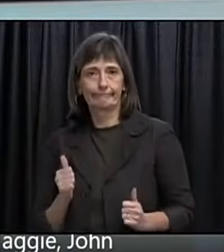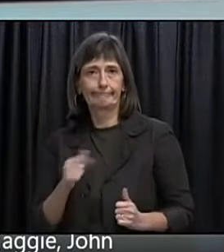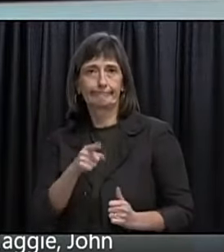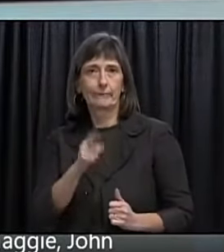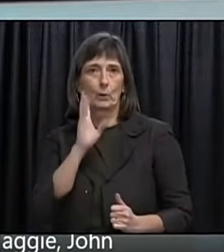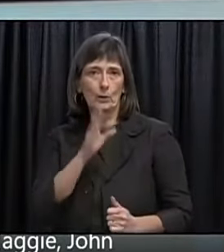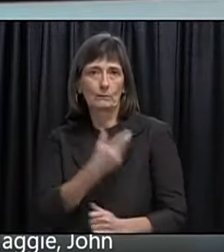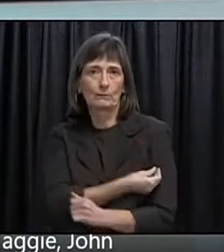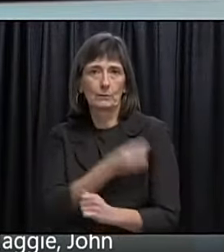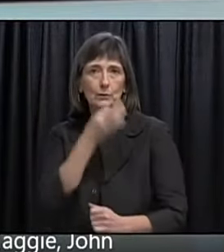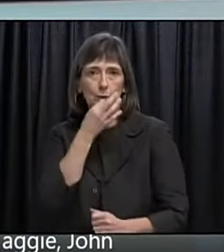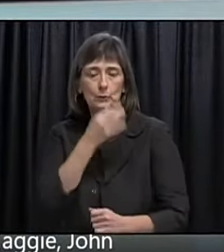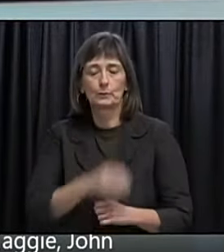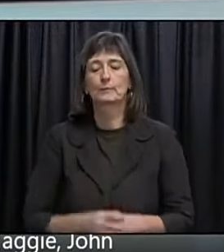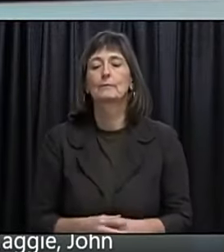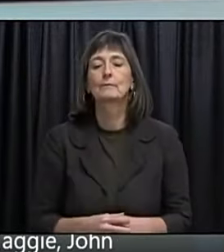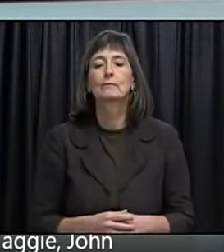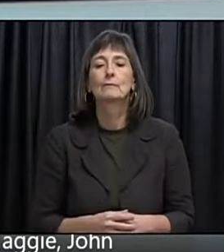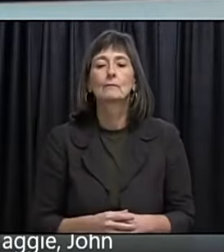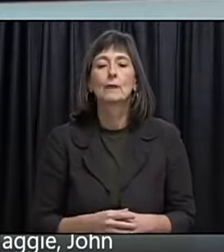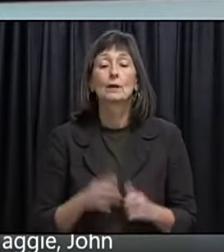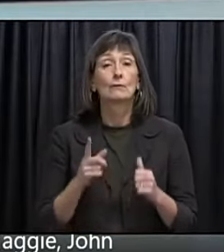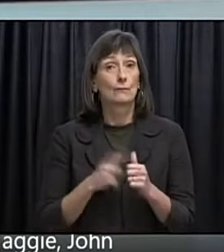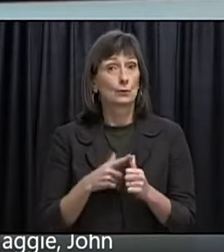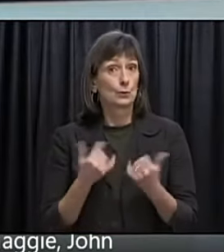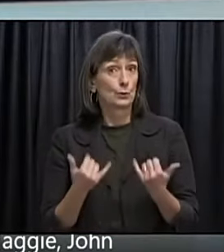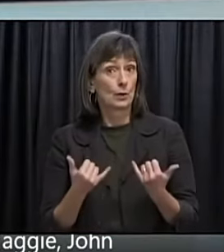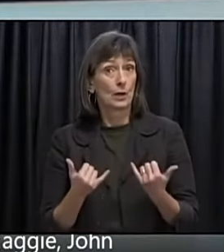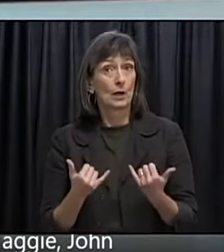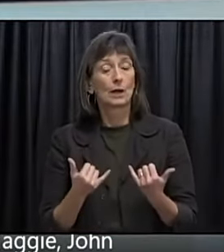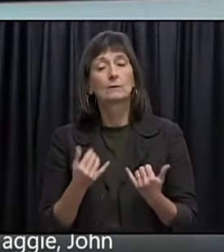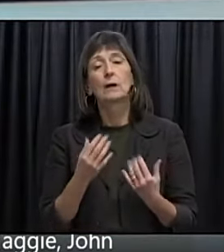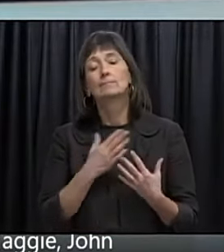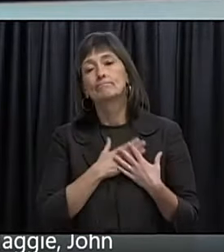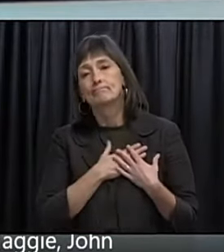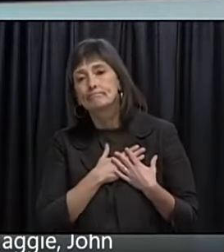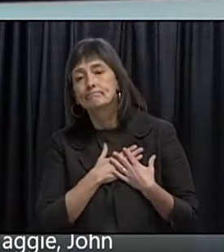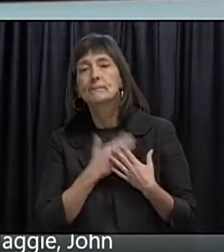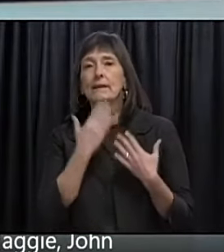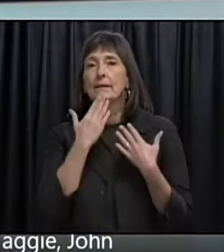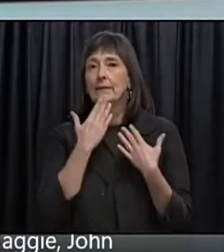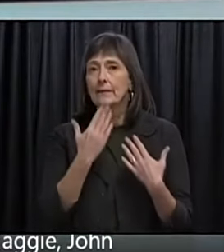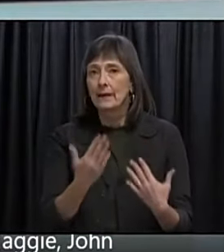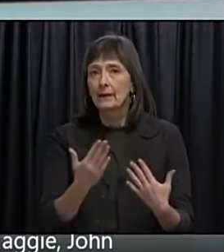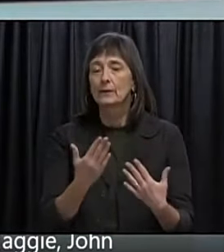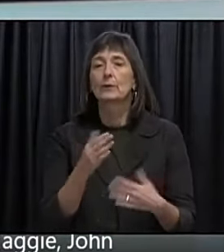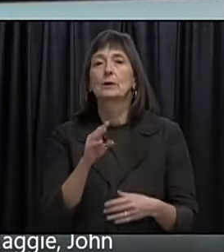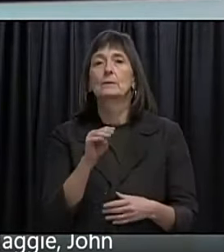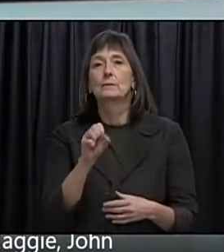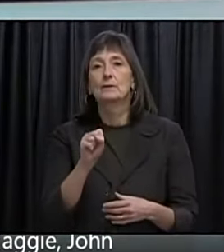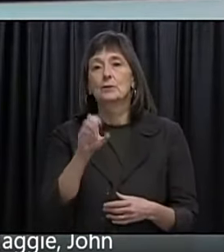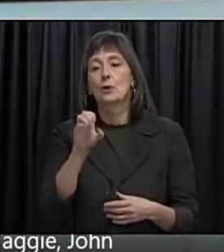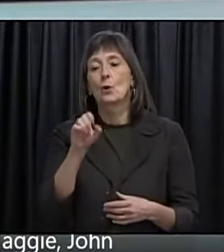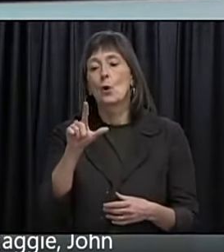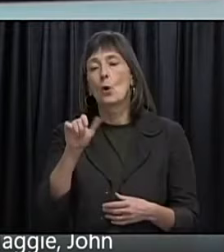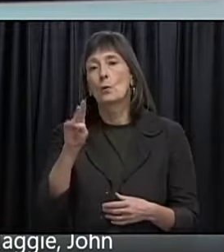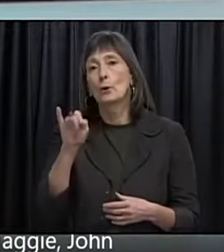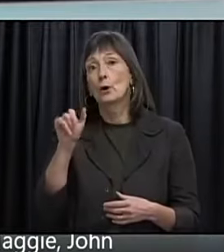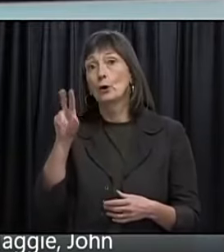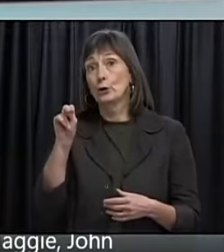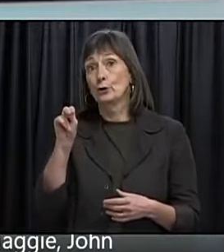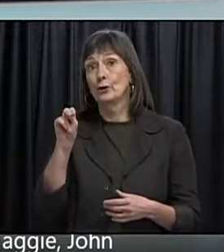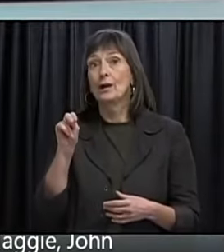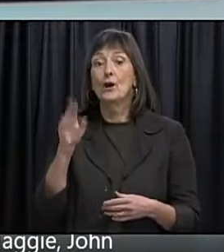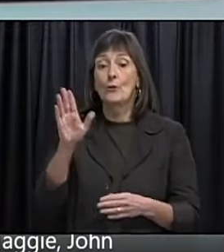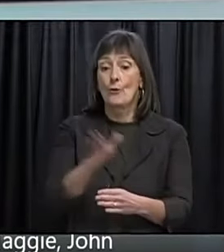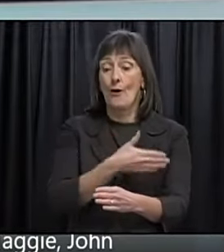today about COVID. I'd like to say a heartfelt thank you to Mr. Colborne. And the choir at Holy